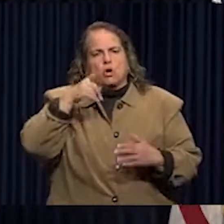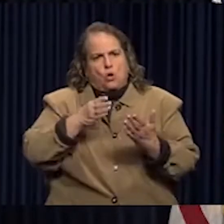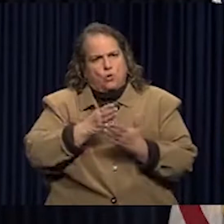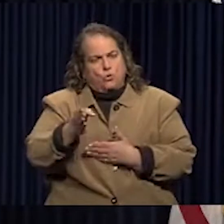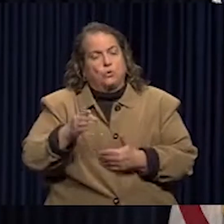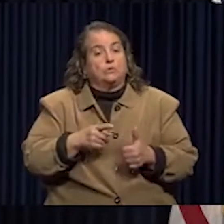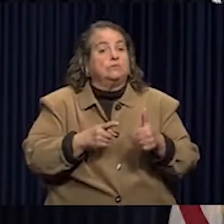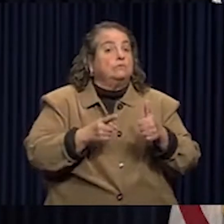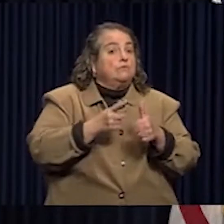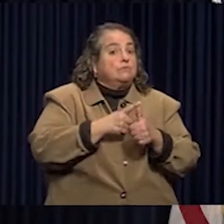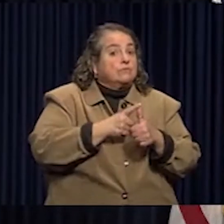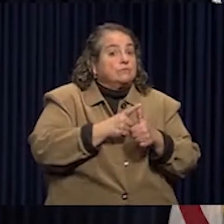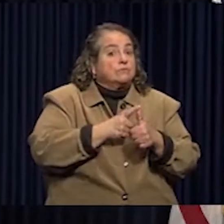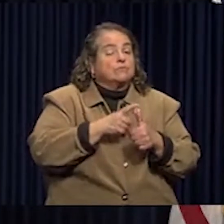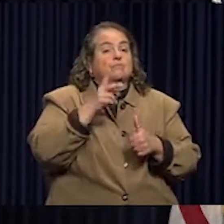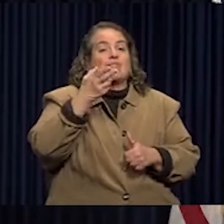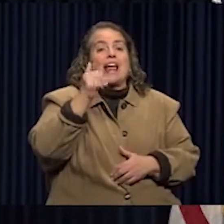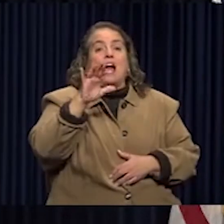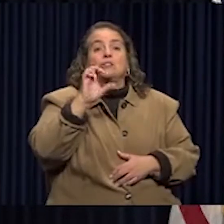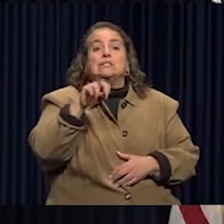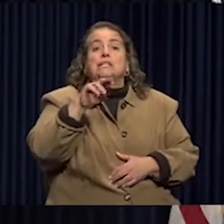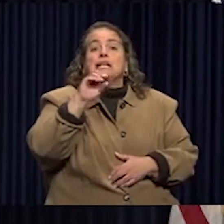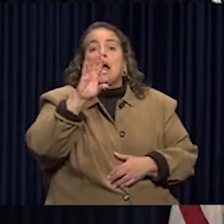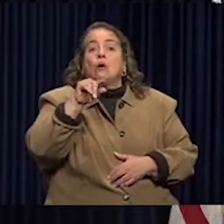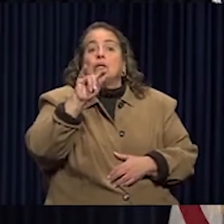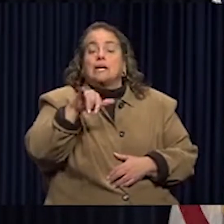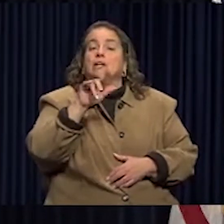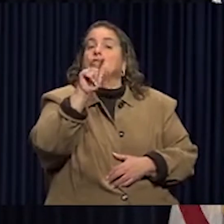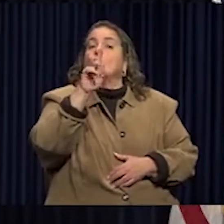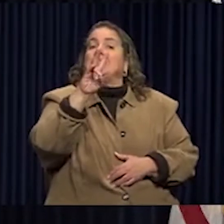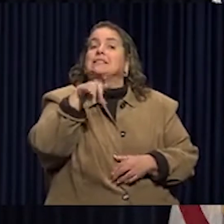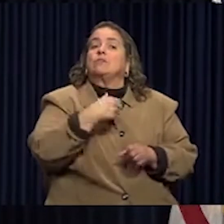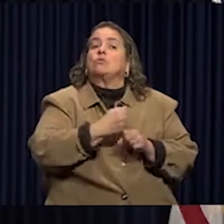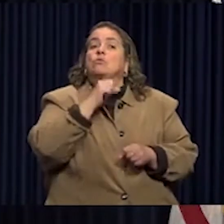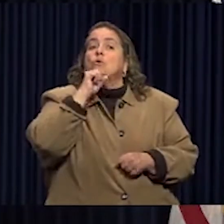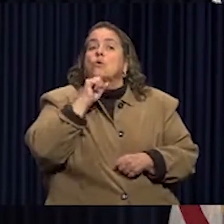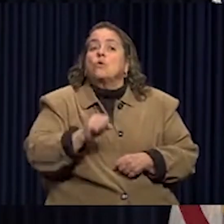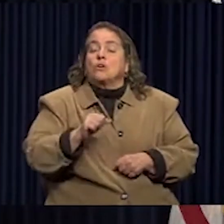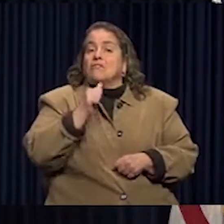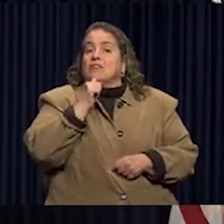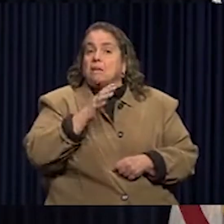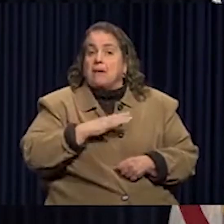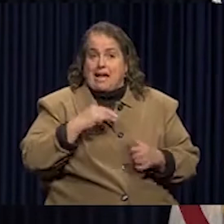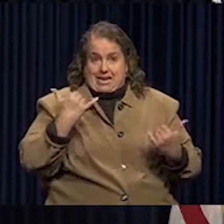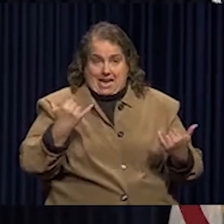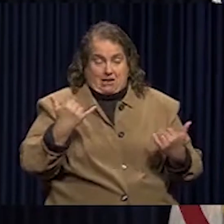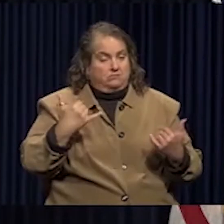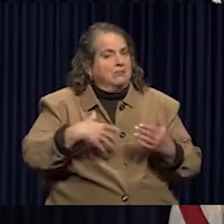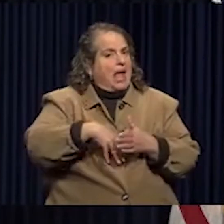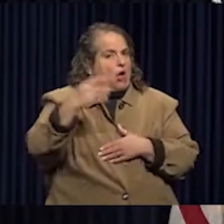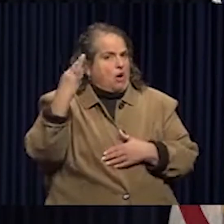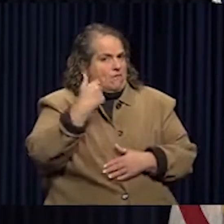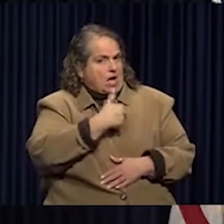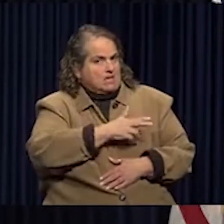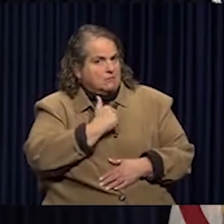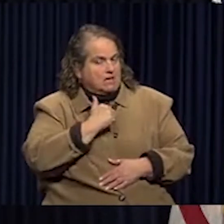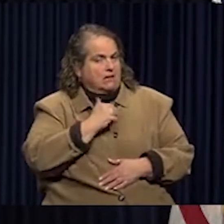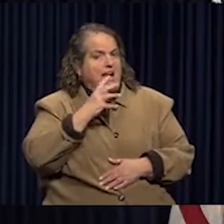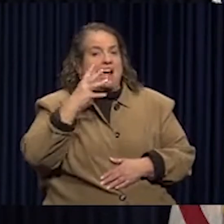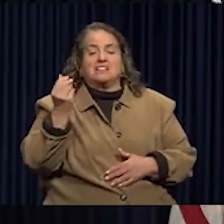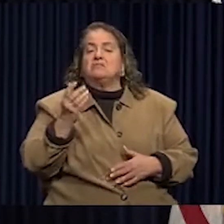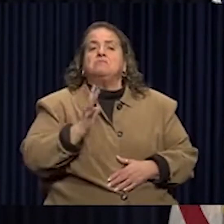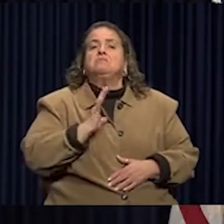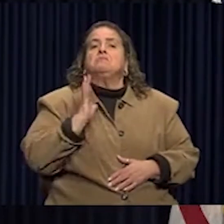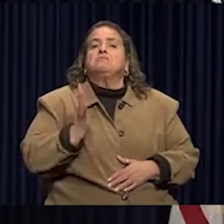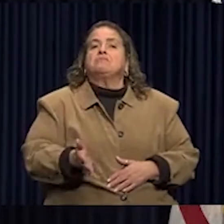The first was in Harrison County, a 27-year-old female. She's now out of the hospital and out of the